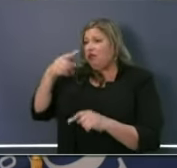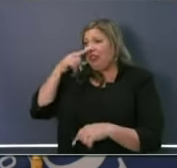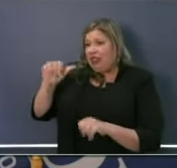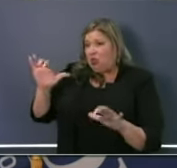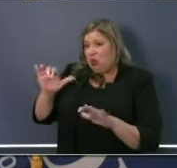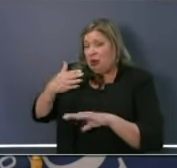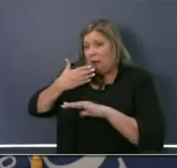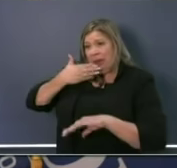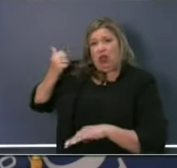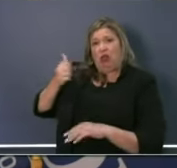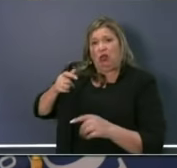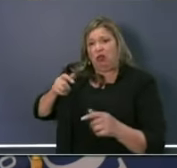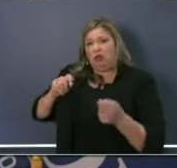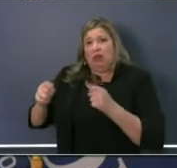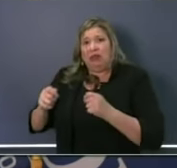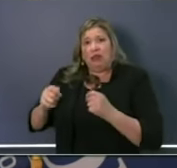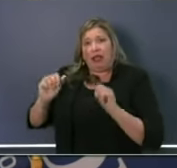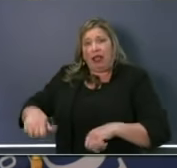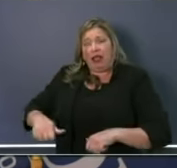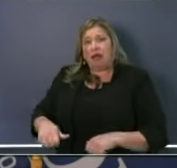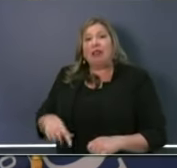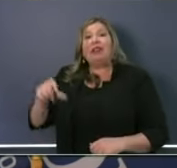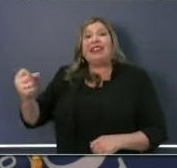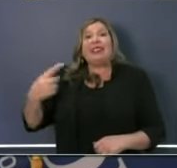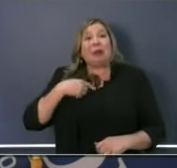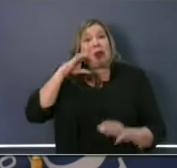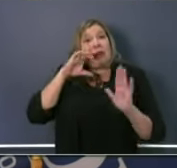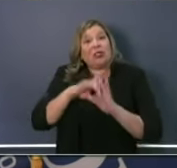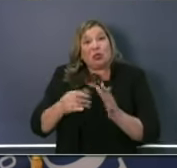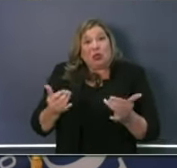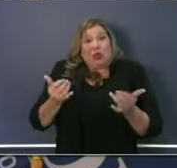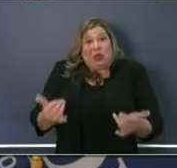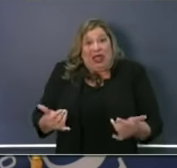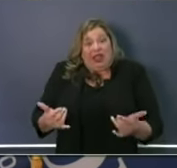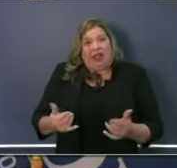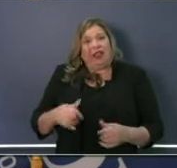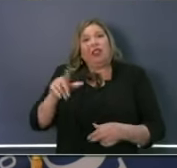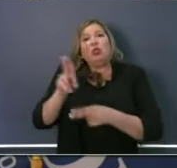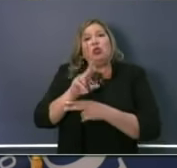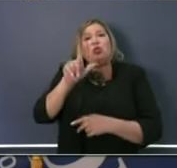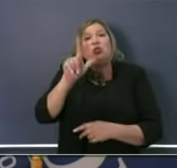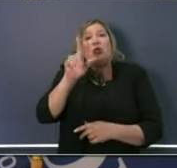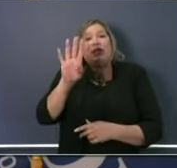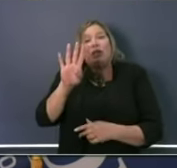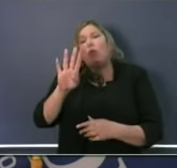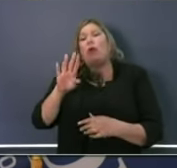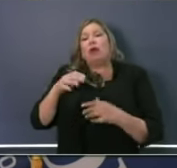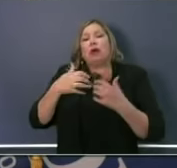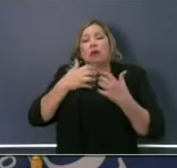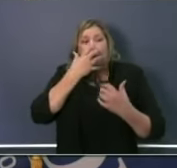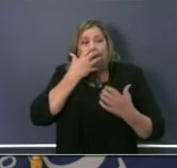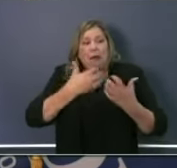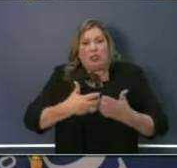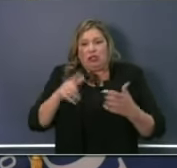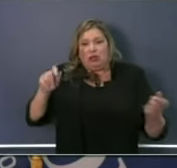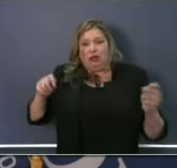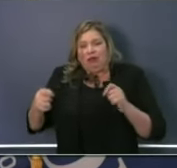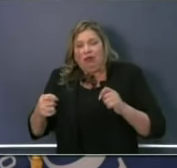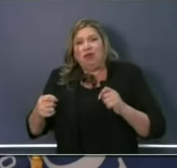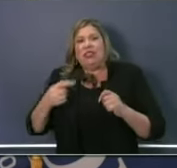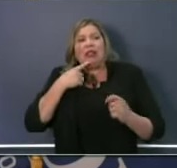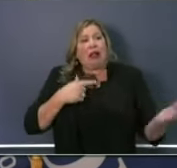not making this up, of 24 specific ventilators that he got done just in a few hours. And he says, come down,